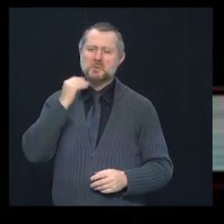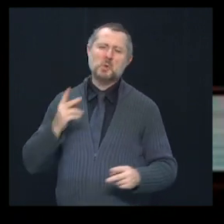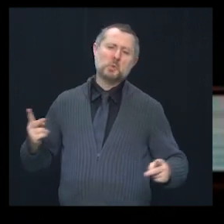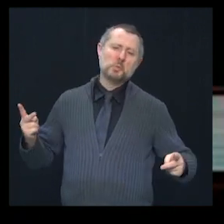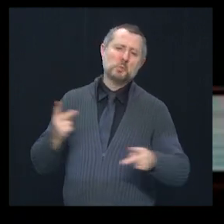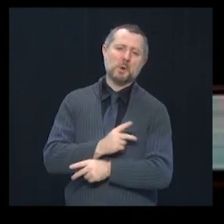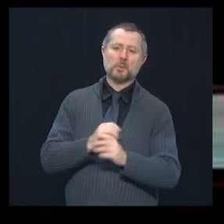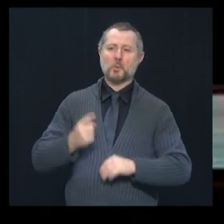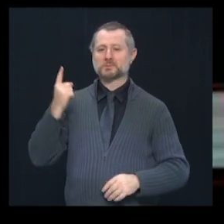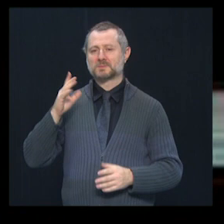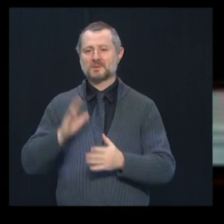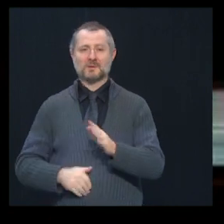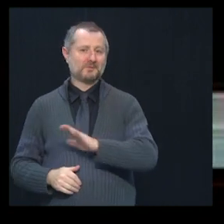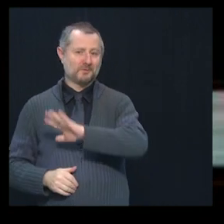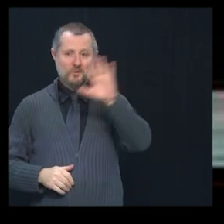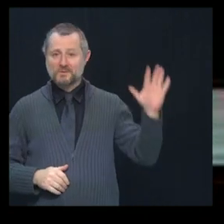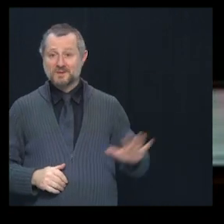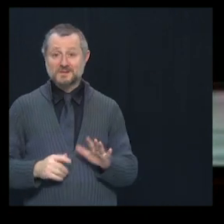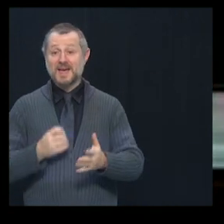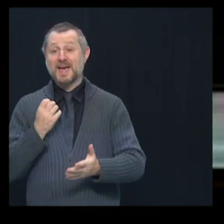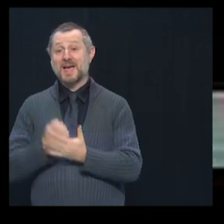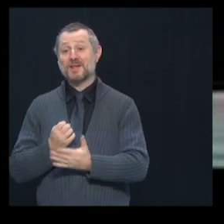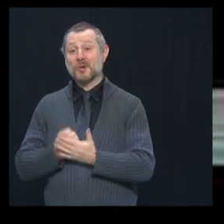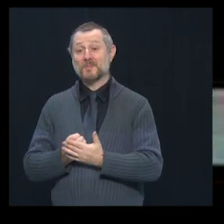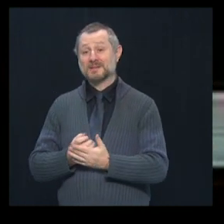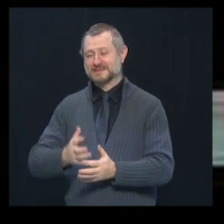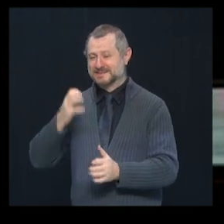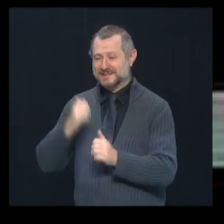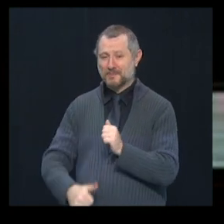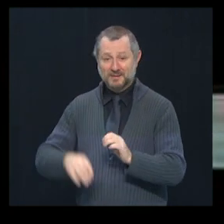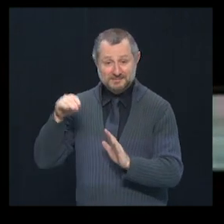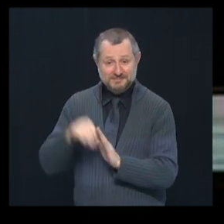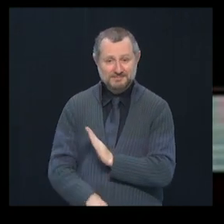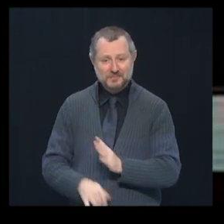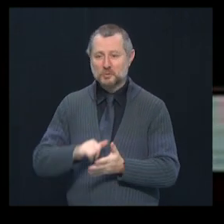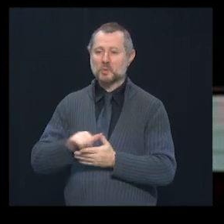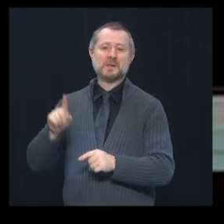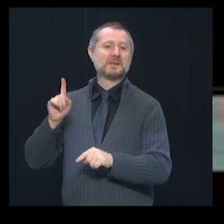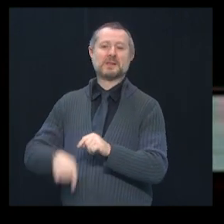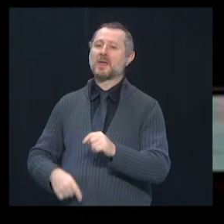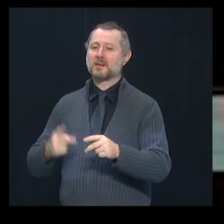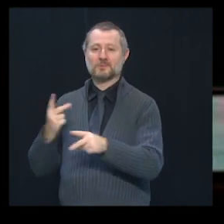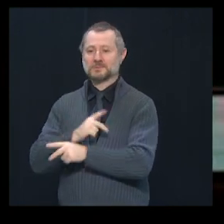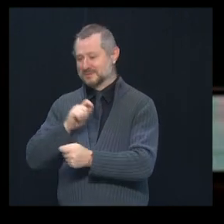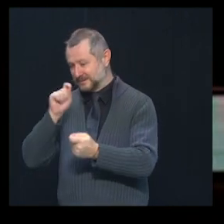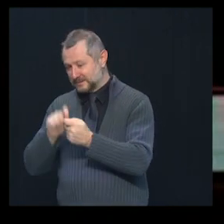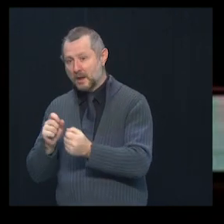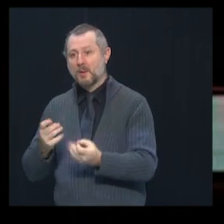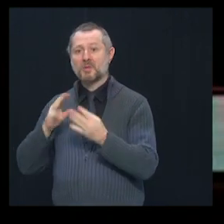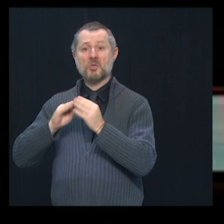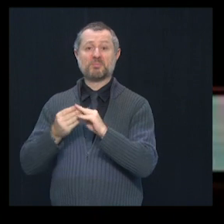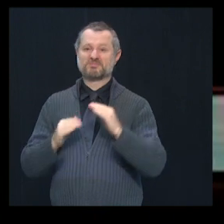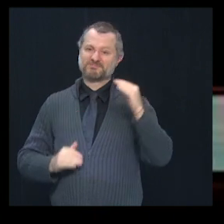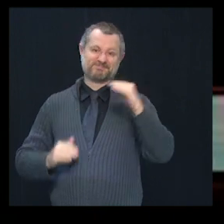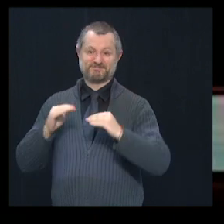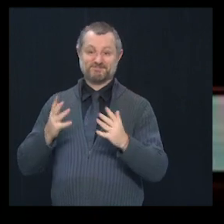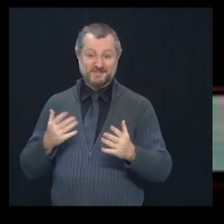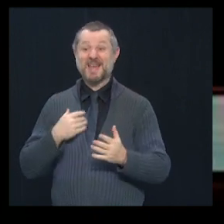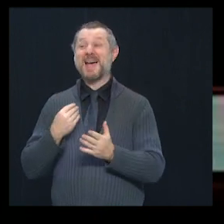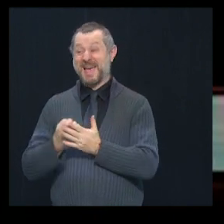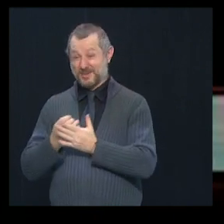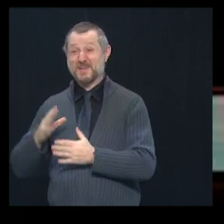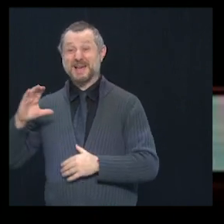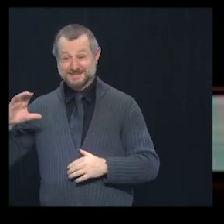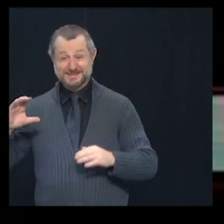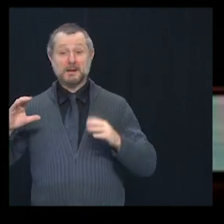damage done economically to new york and to new yorkers is incalculable but in addition to the economic hit we've taken physical mental